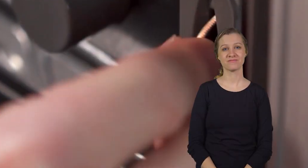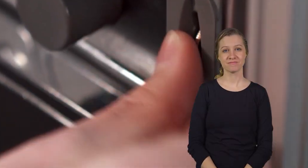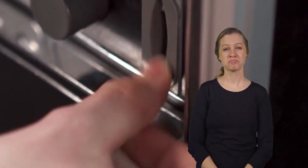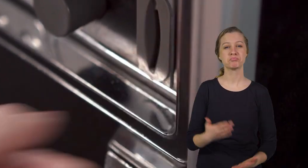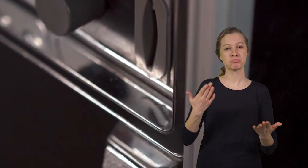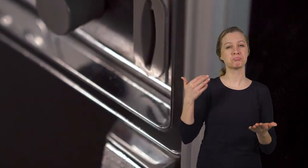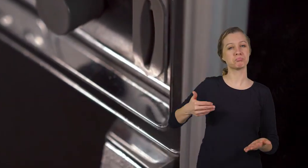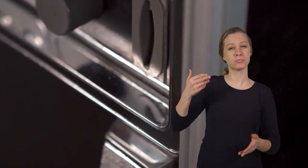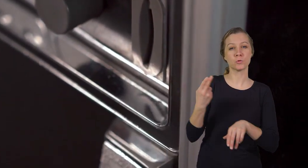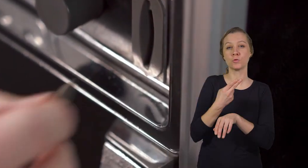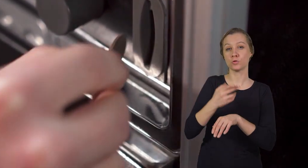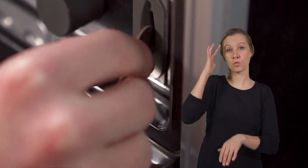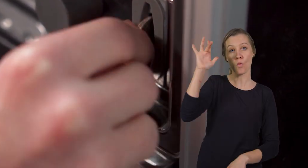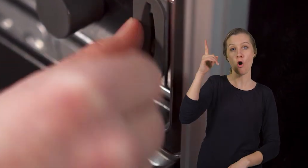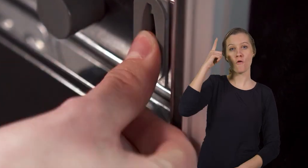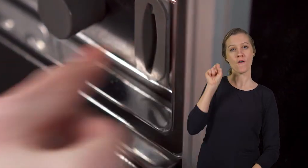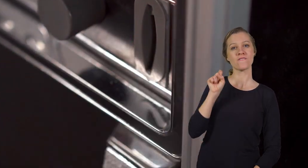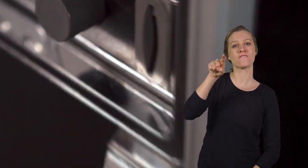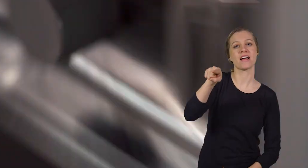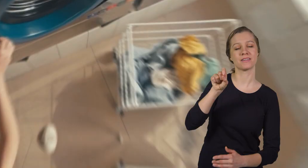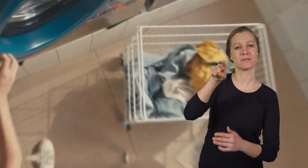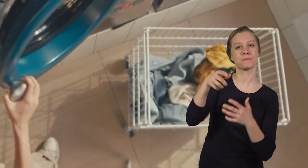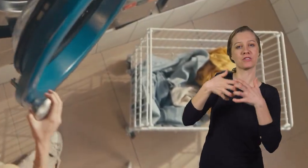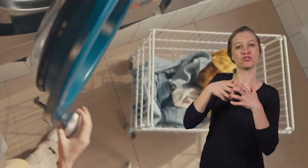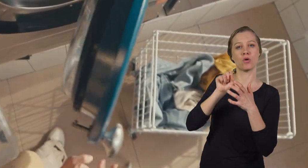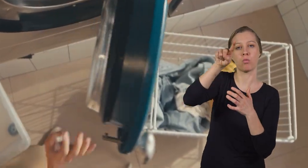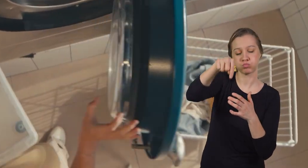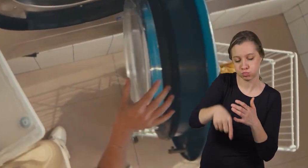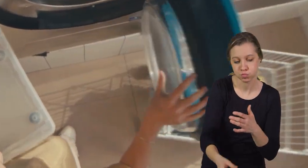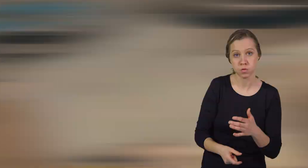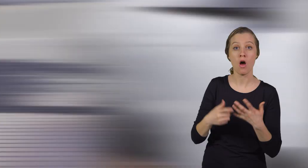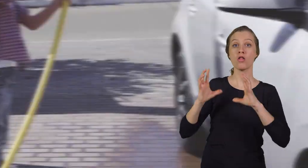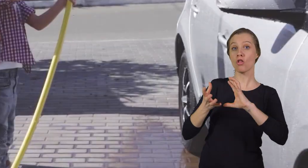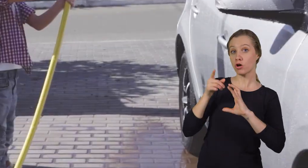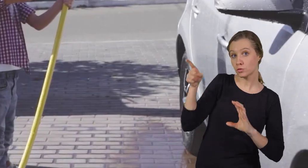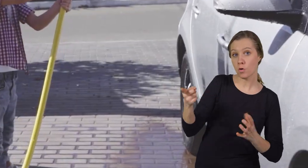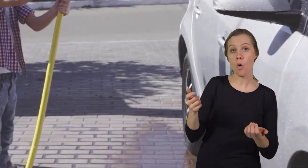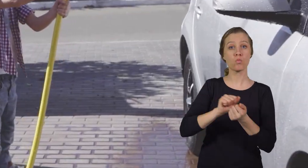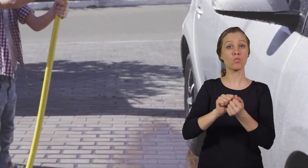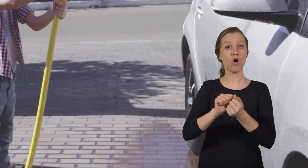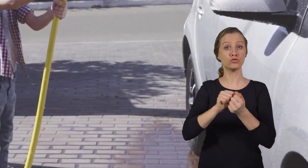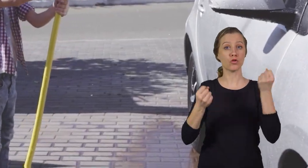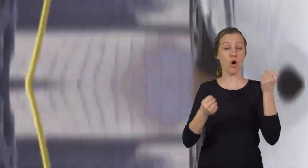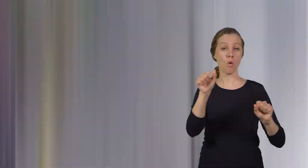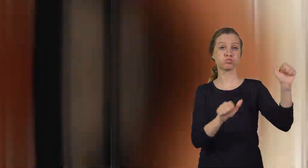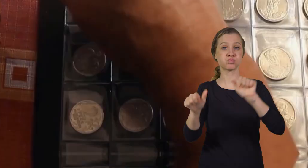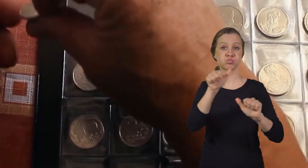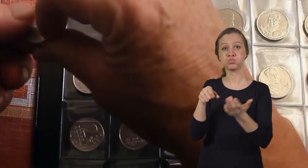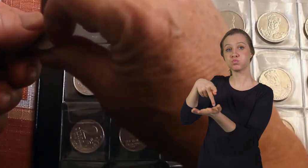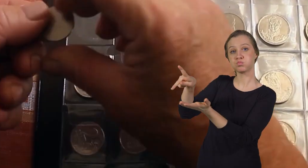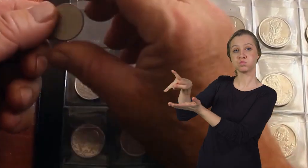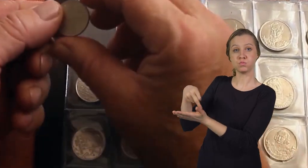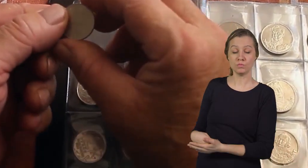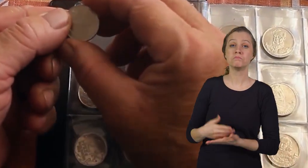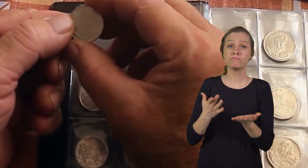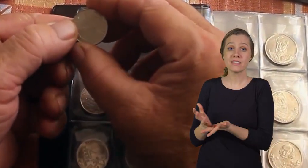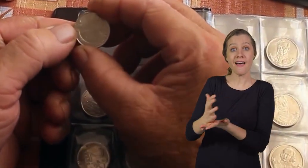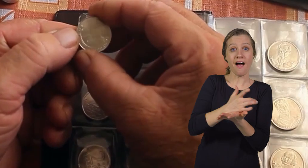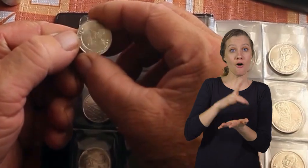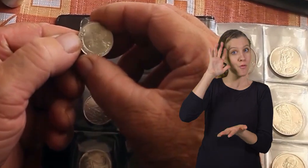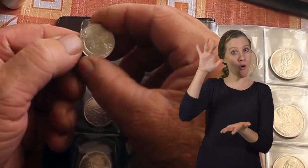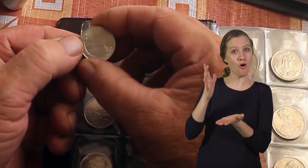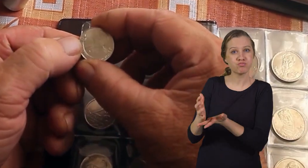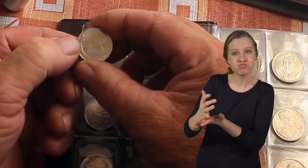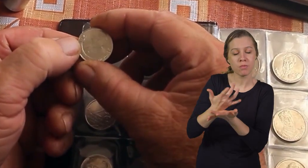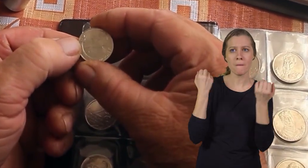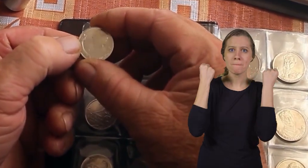You have probably used quarters for vending machines, at the laundromat, or even washing a car. You might also collect